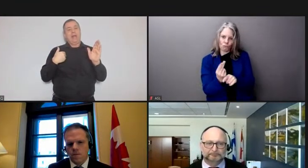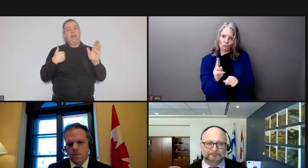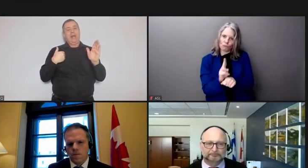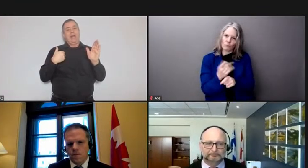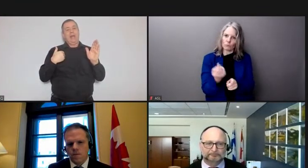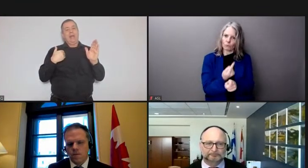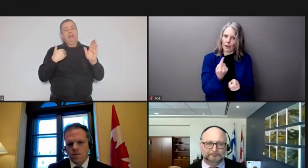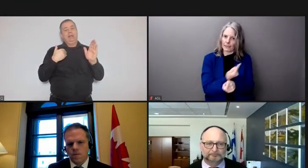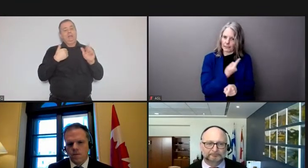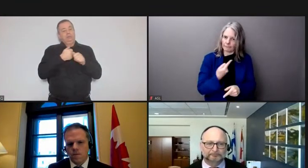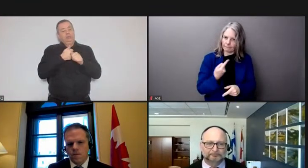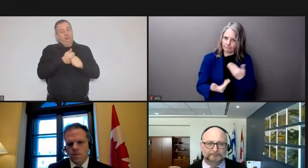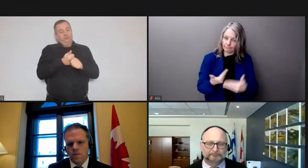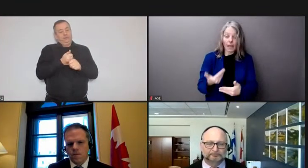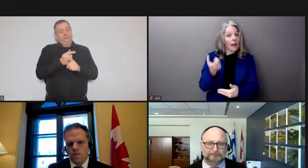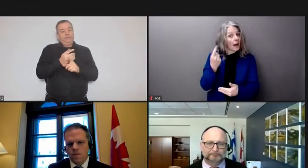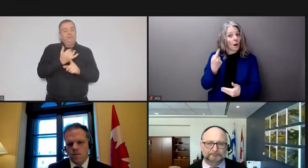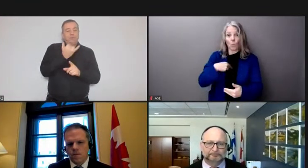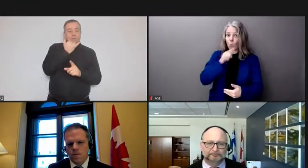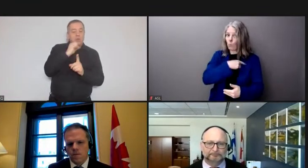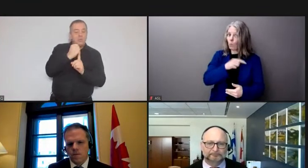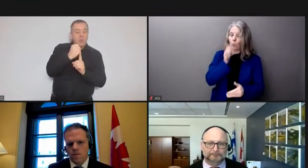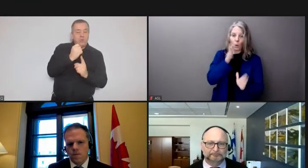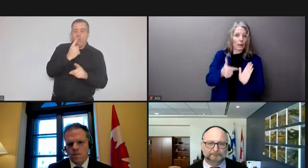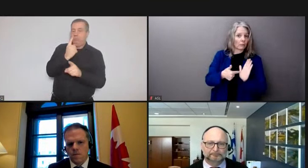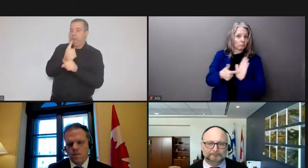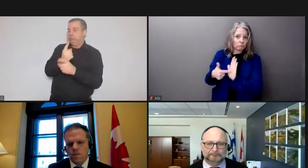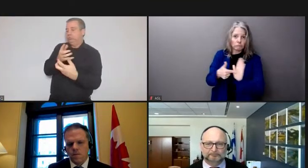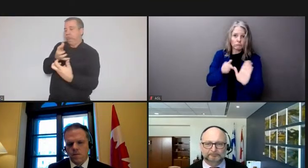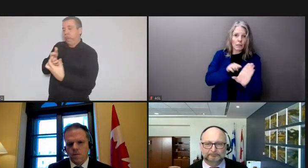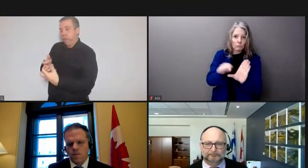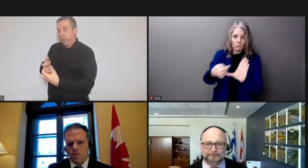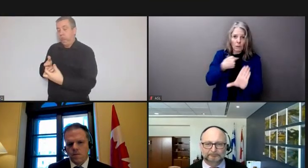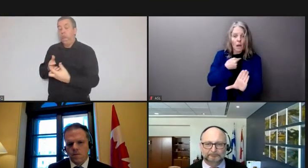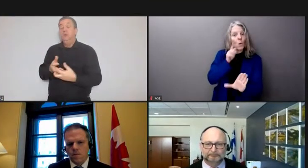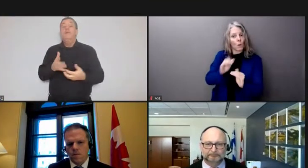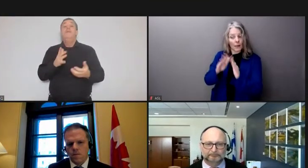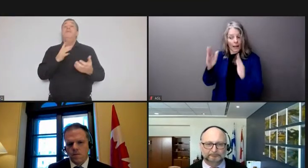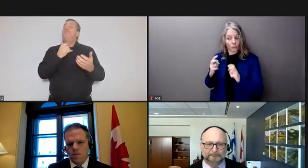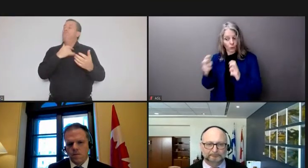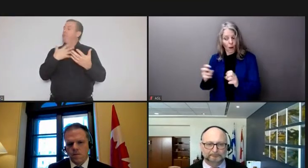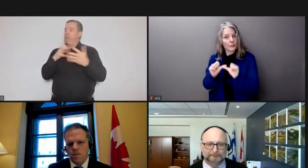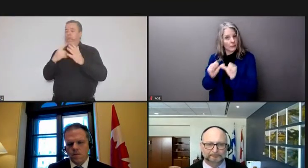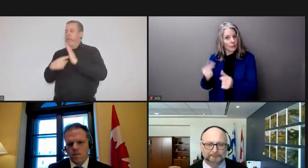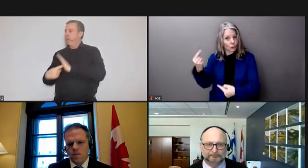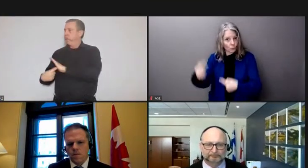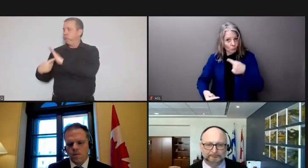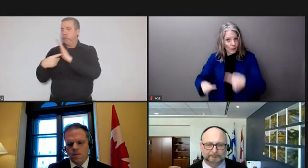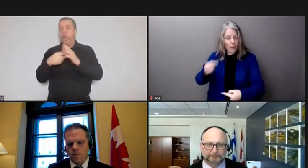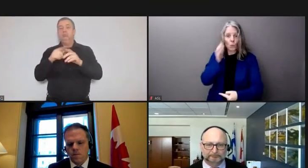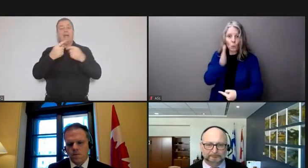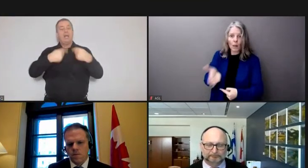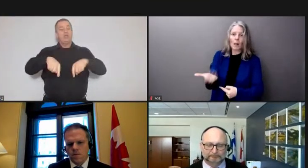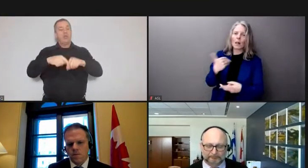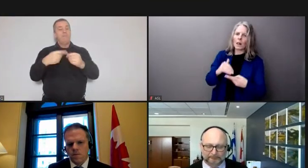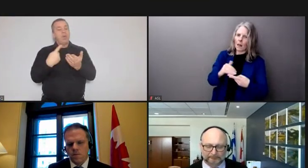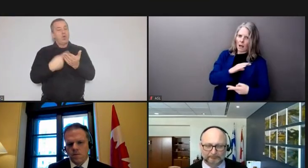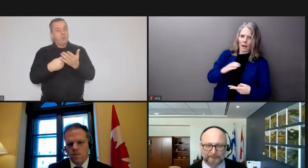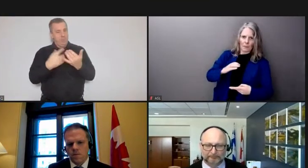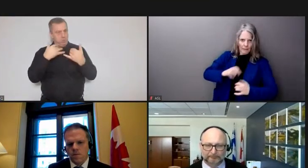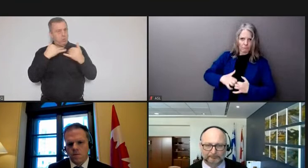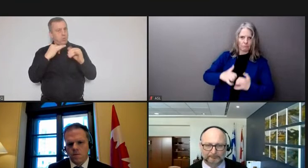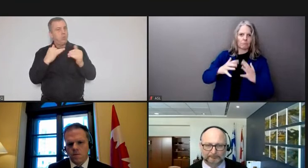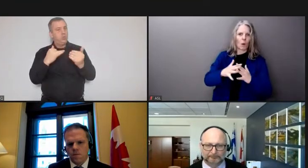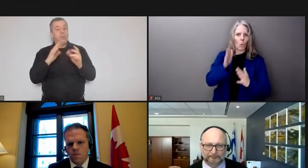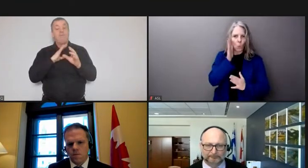will be transparency around this uh there will be ongoing debates in the house of commons there will be a joint a committee that is set up and of course